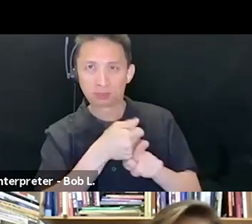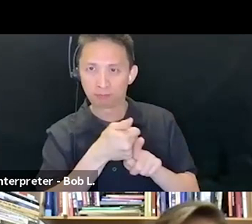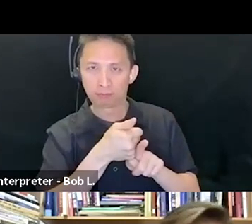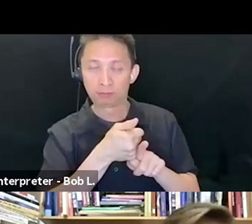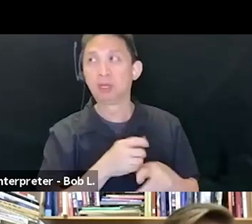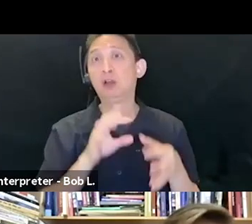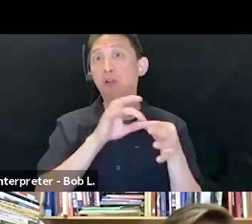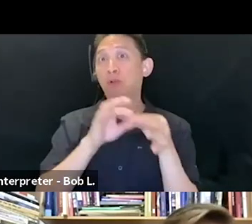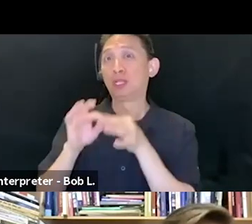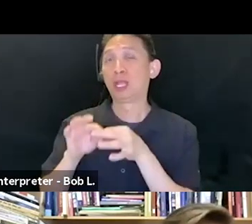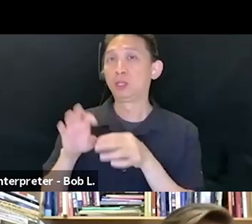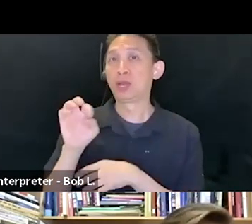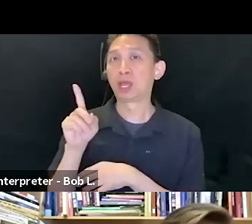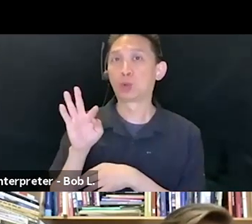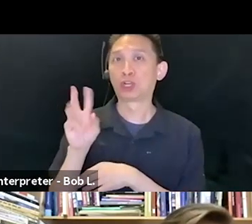and Palestine.